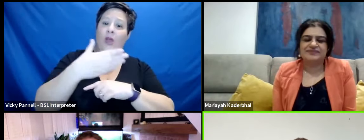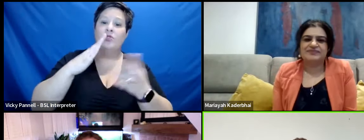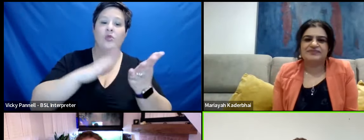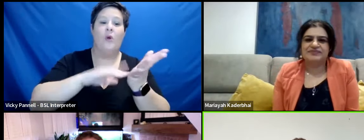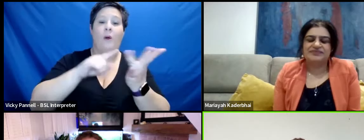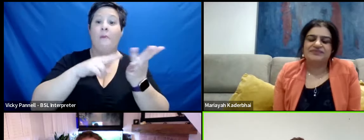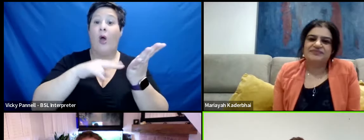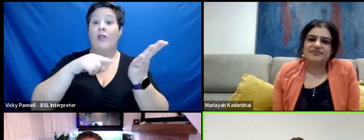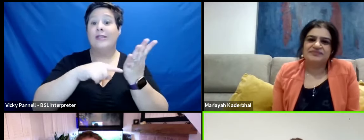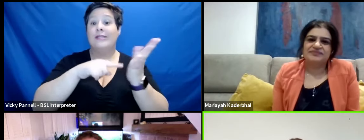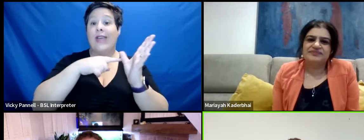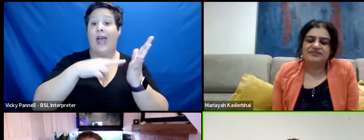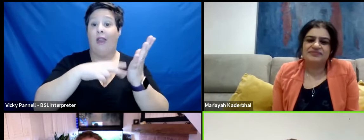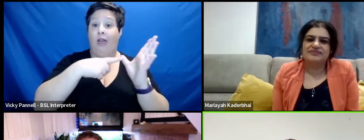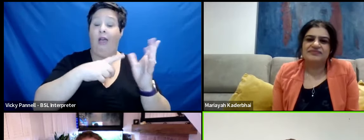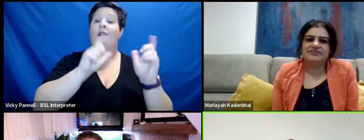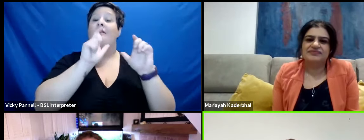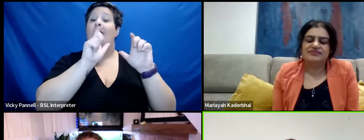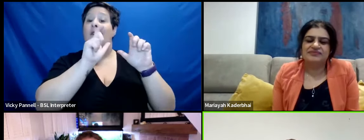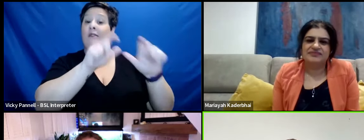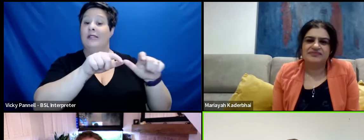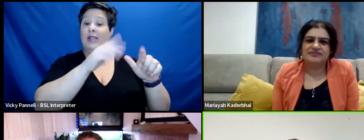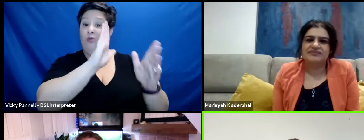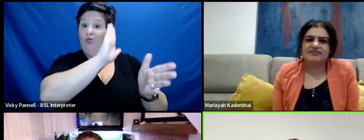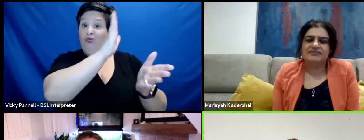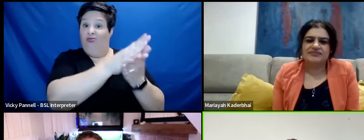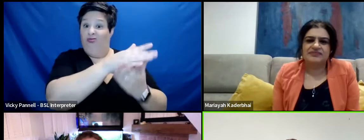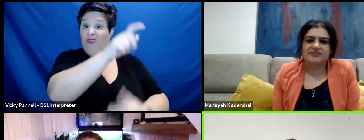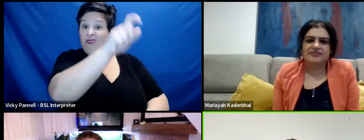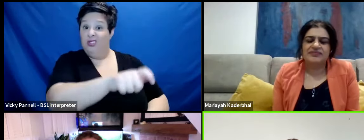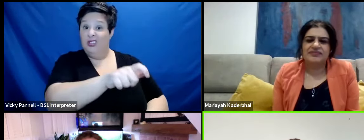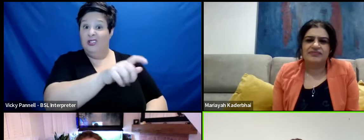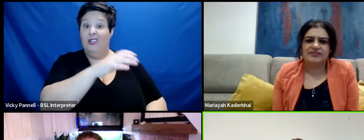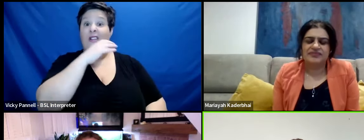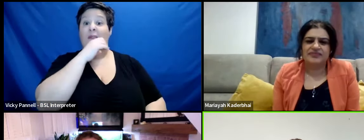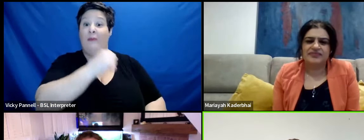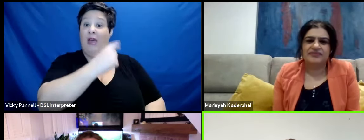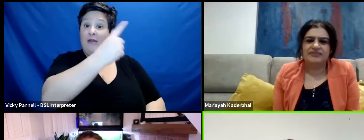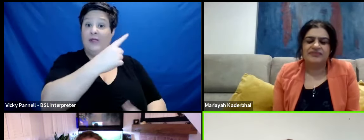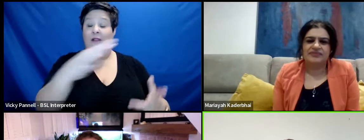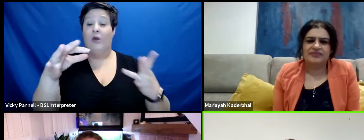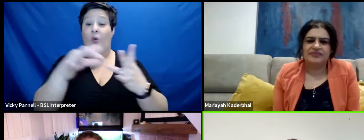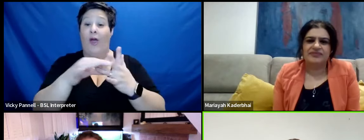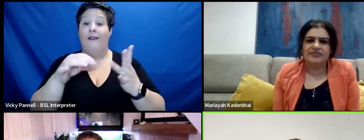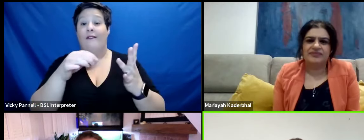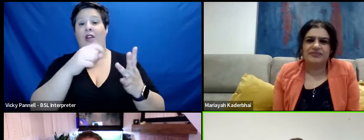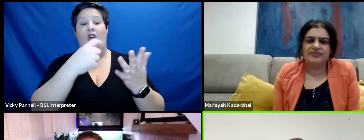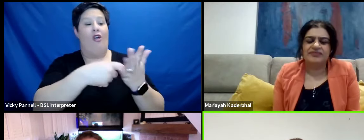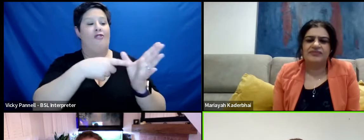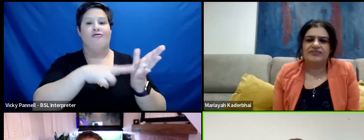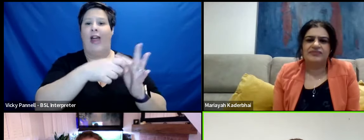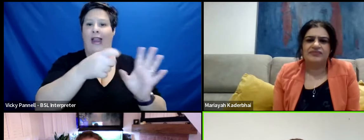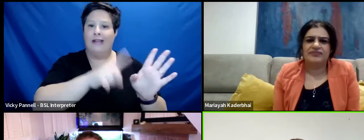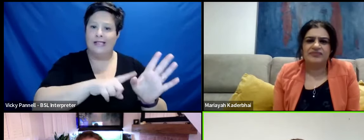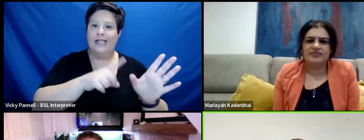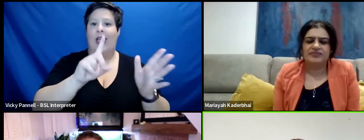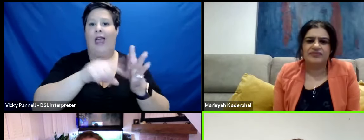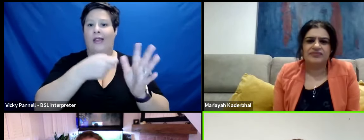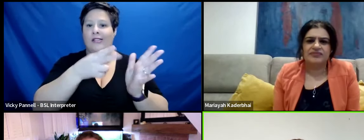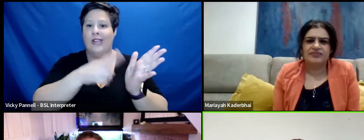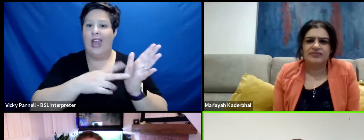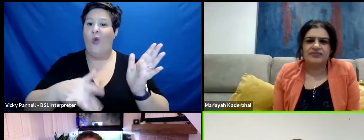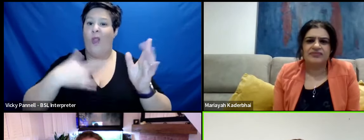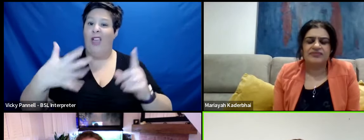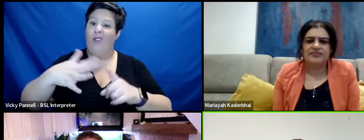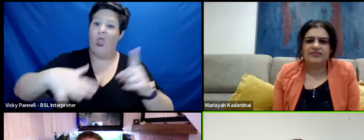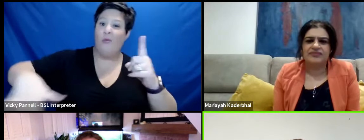I went to stay with the real deal, a man and his wife, Randy and Jen, who live on the prairie, not far from